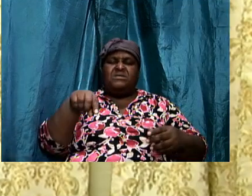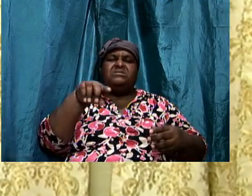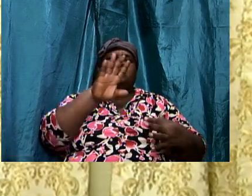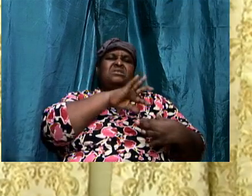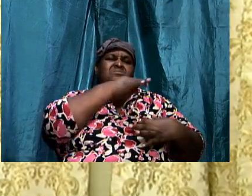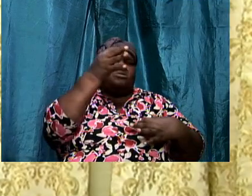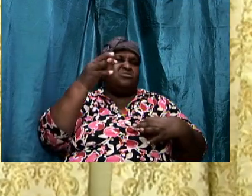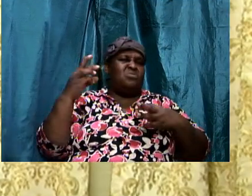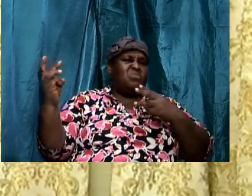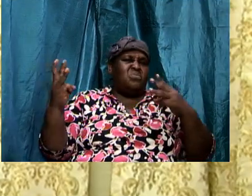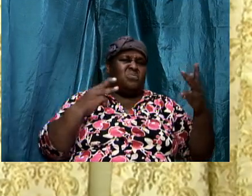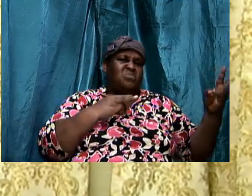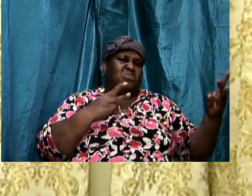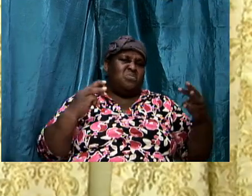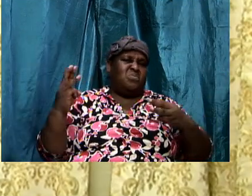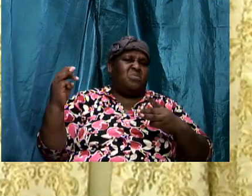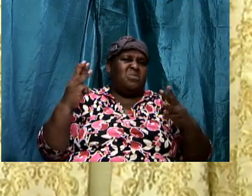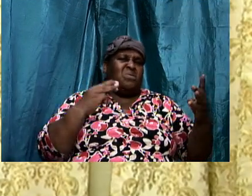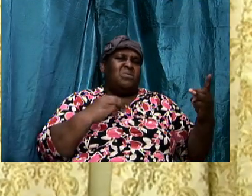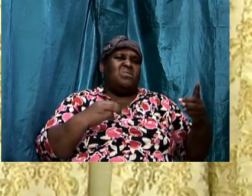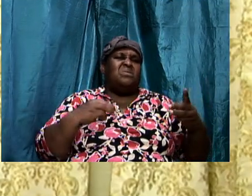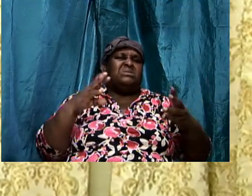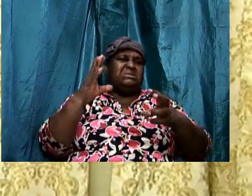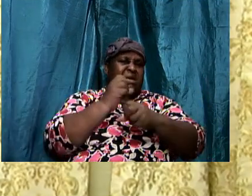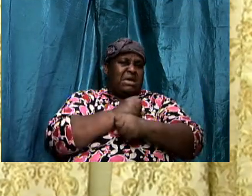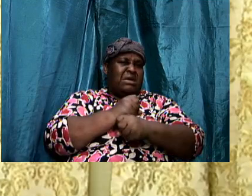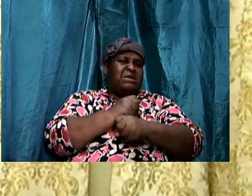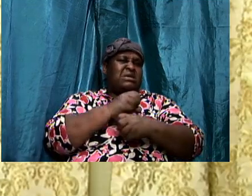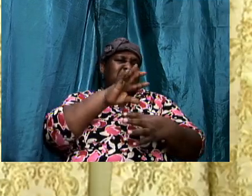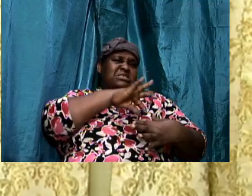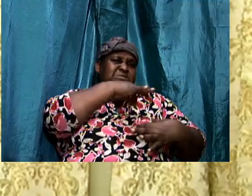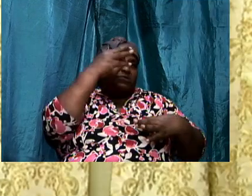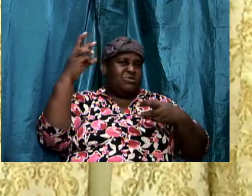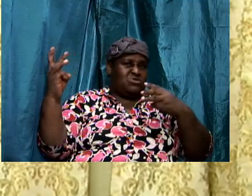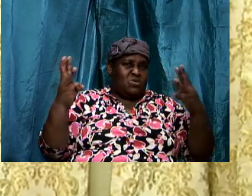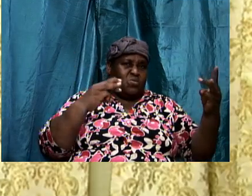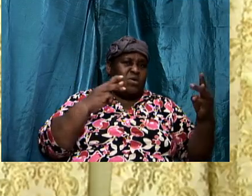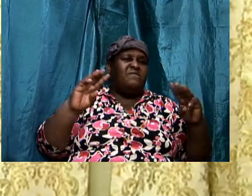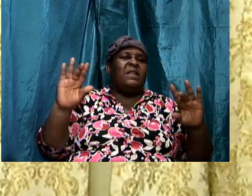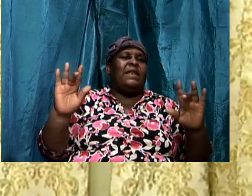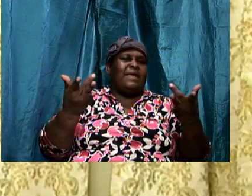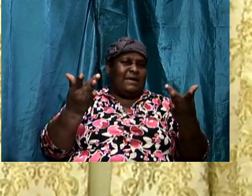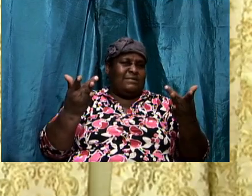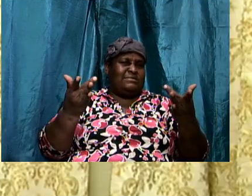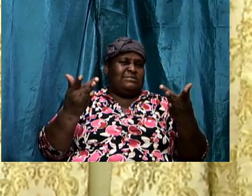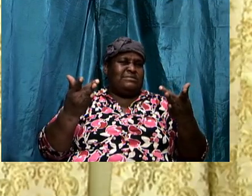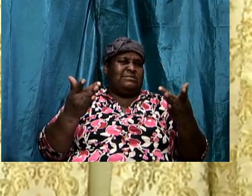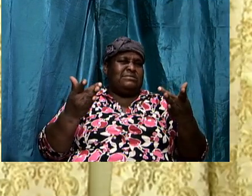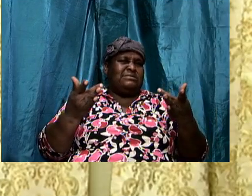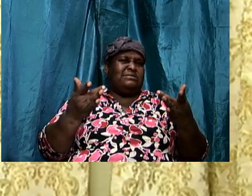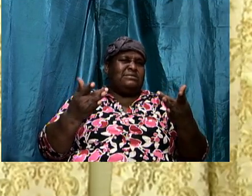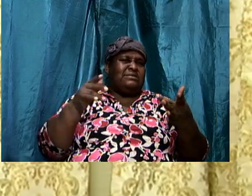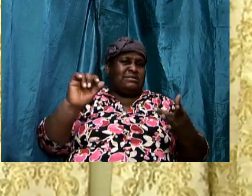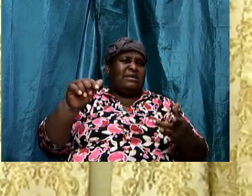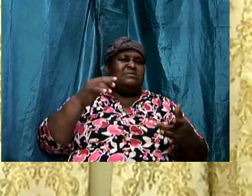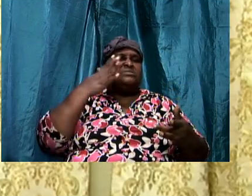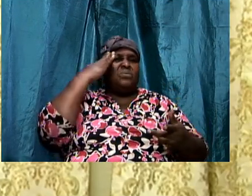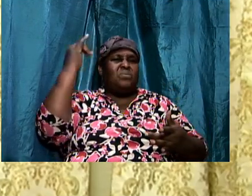this warfare lightly. We are suffering. Because we don't understand